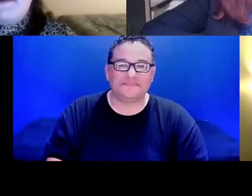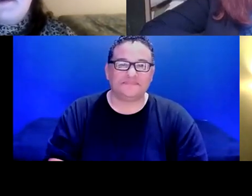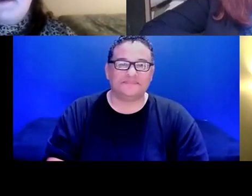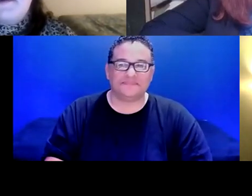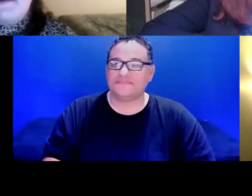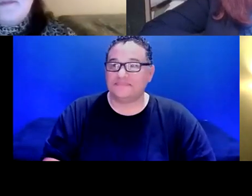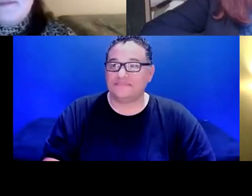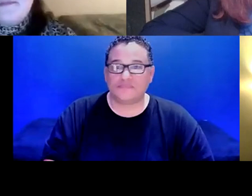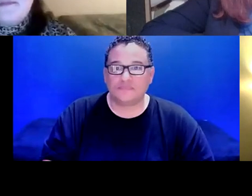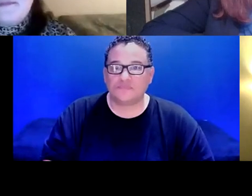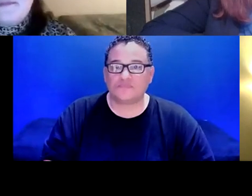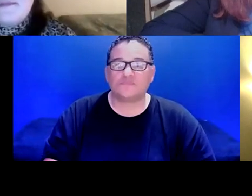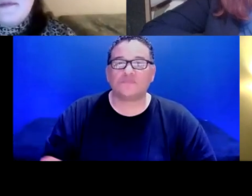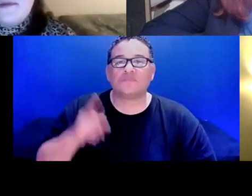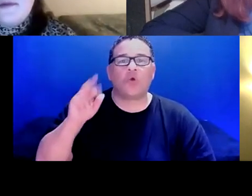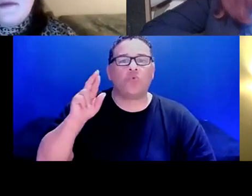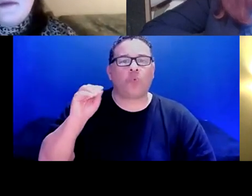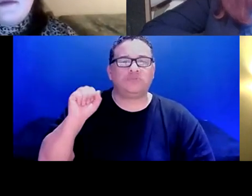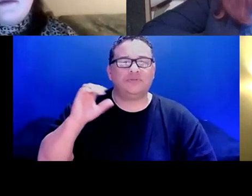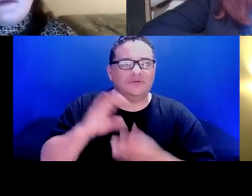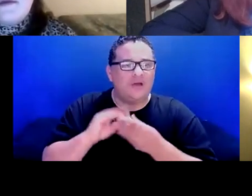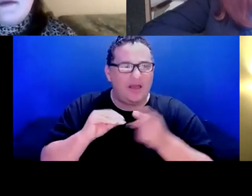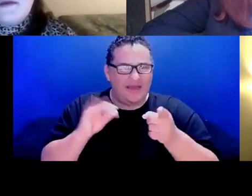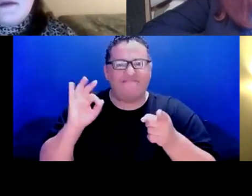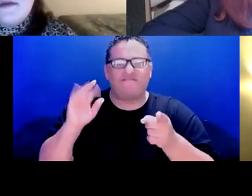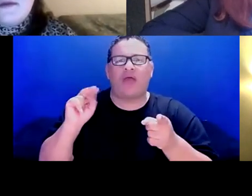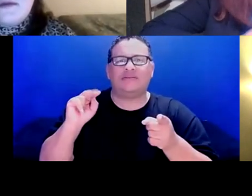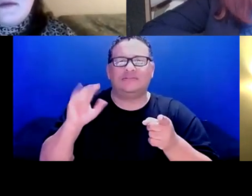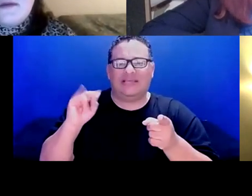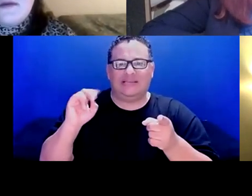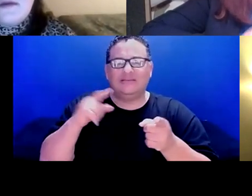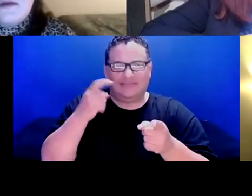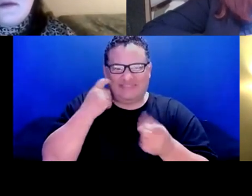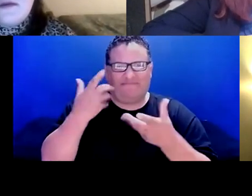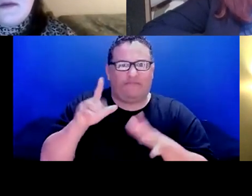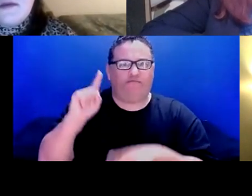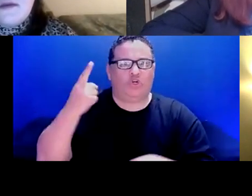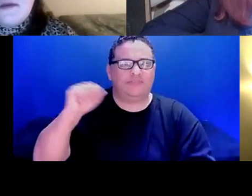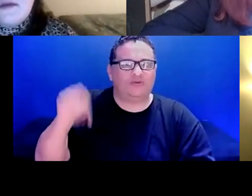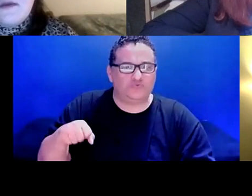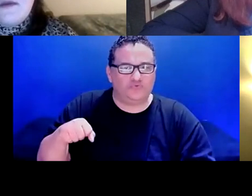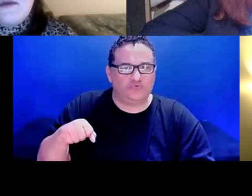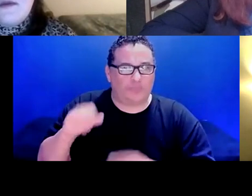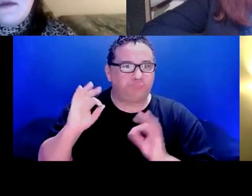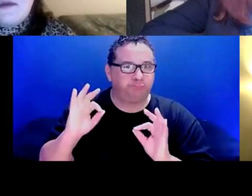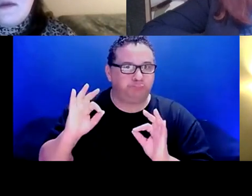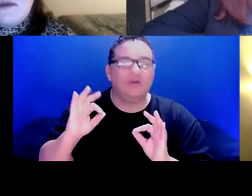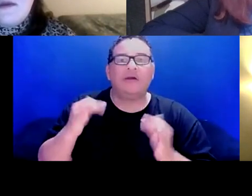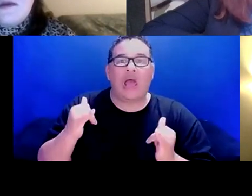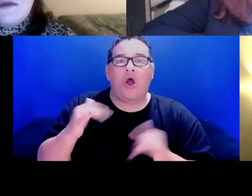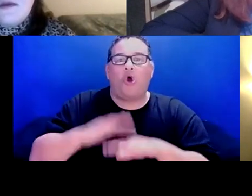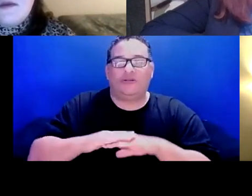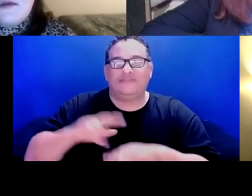Yes, and Francine has finished her, did her first semester and went really well. And she's now on her second